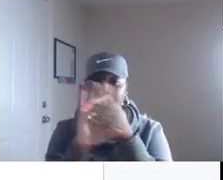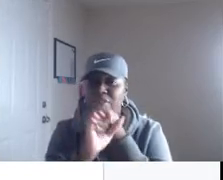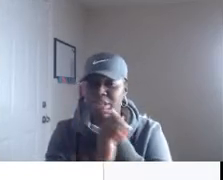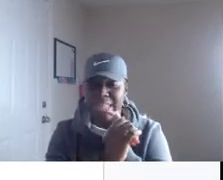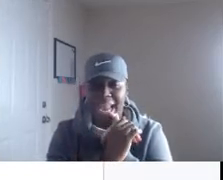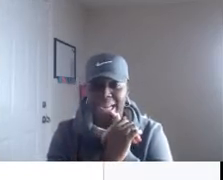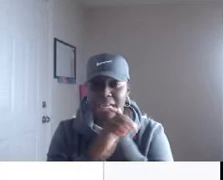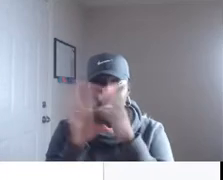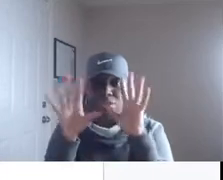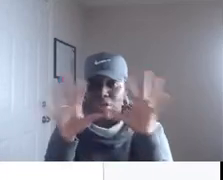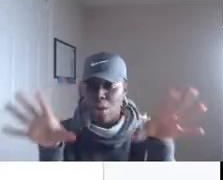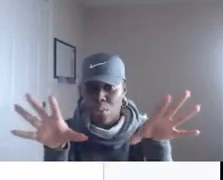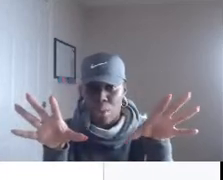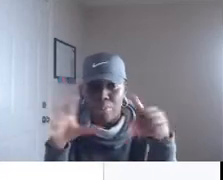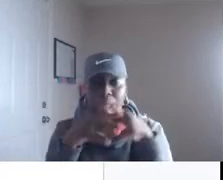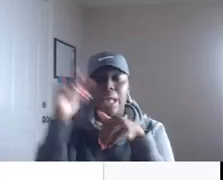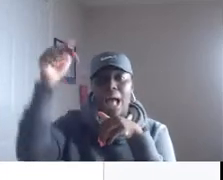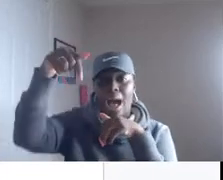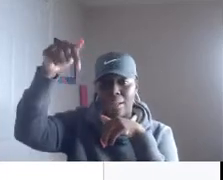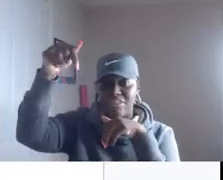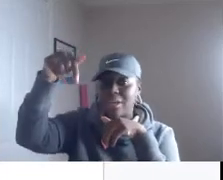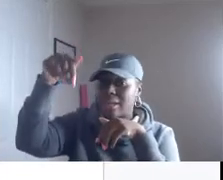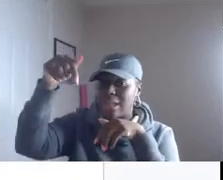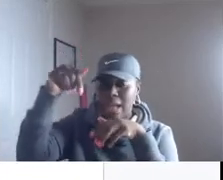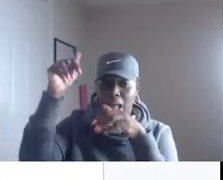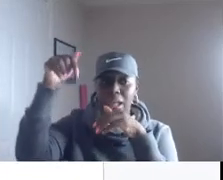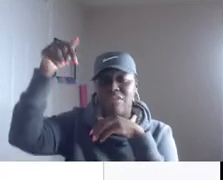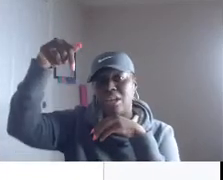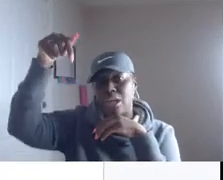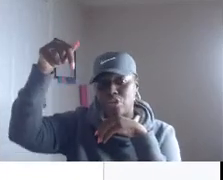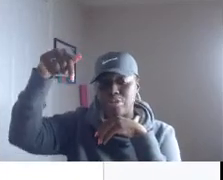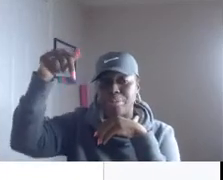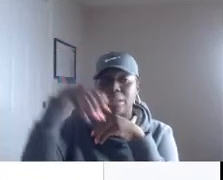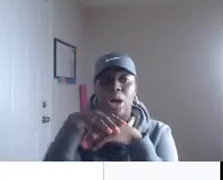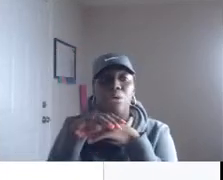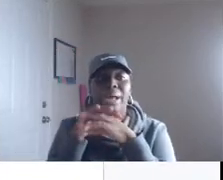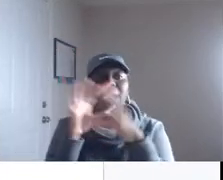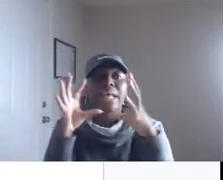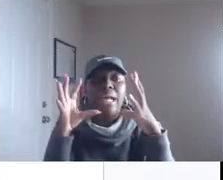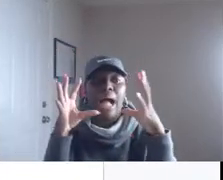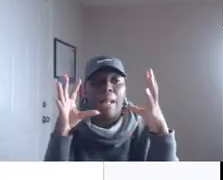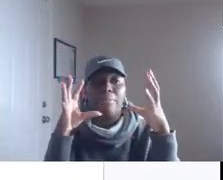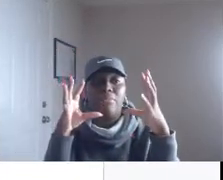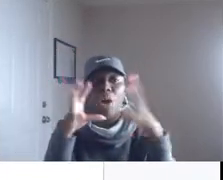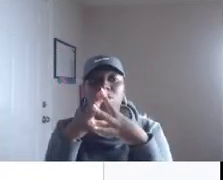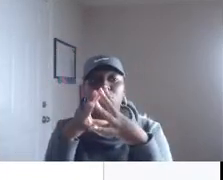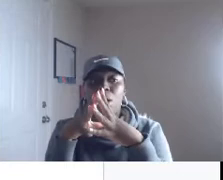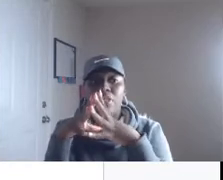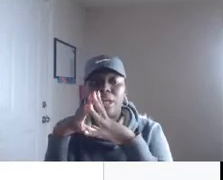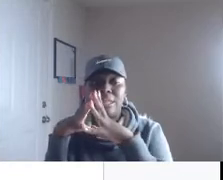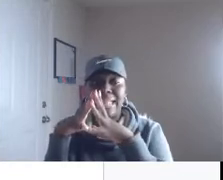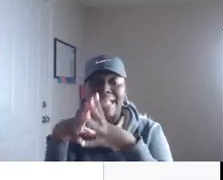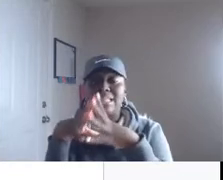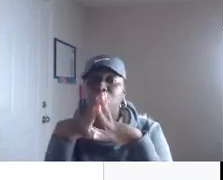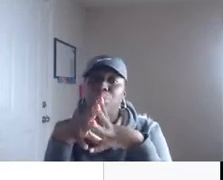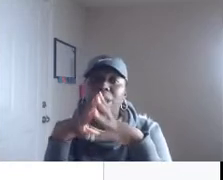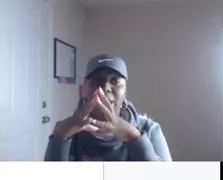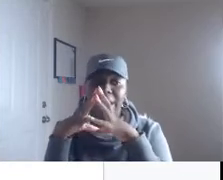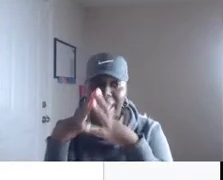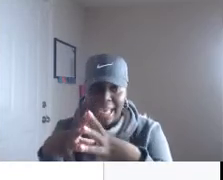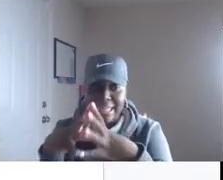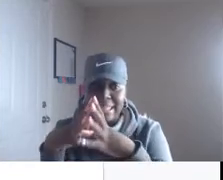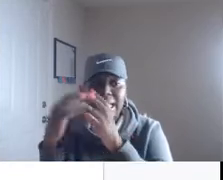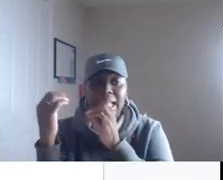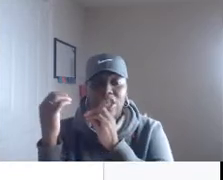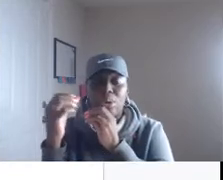and another state don't quote me i'll leave it in the i'll leave it in the description below but um those are the sites that you